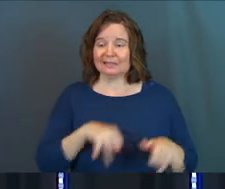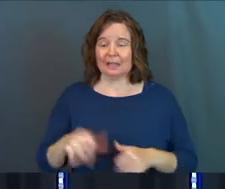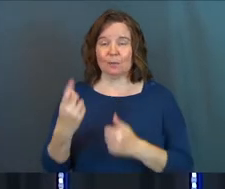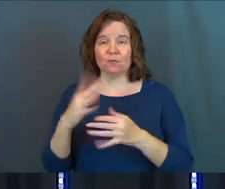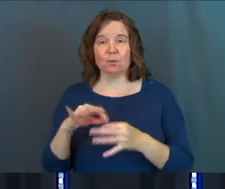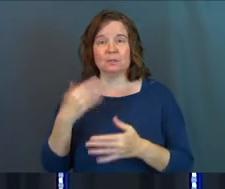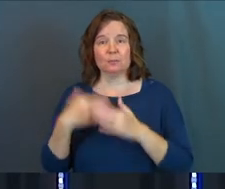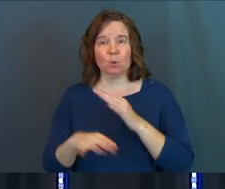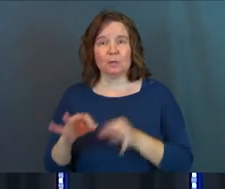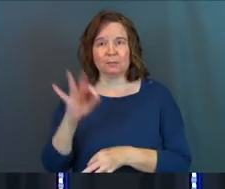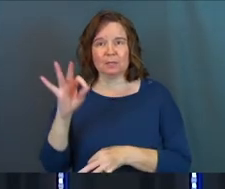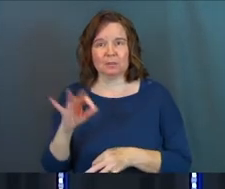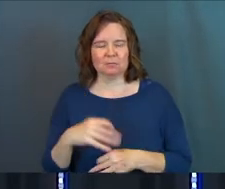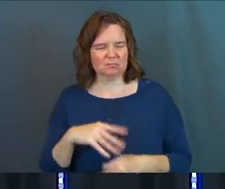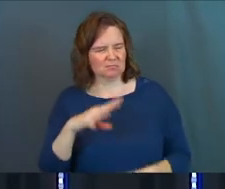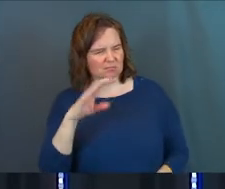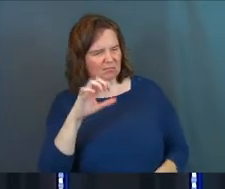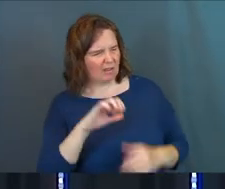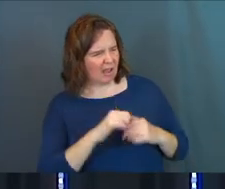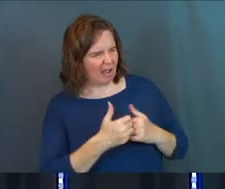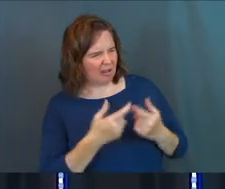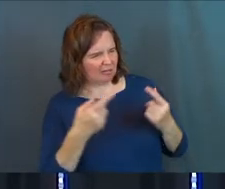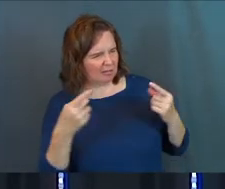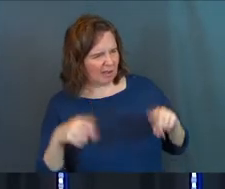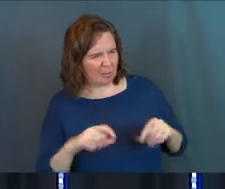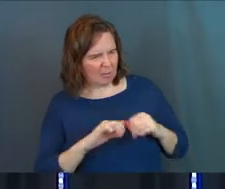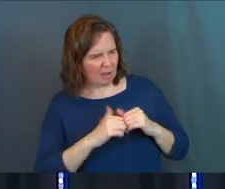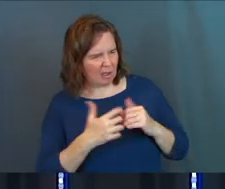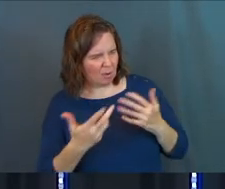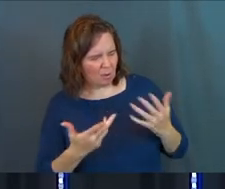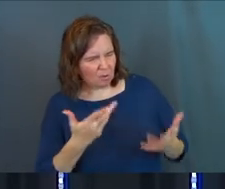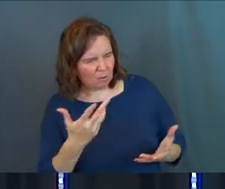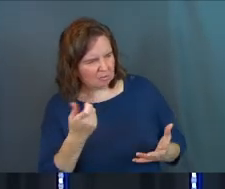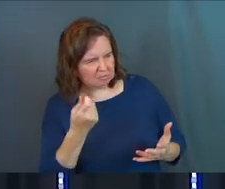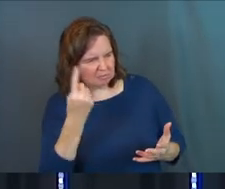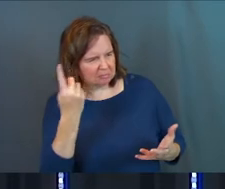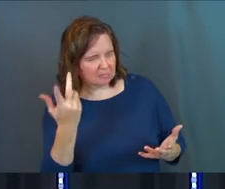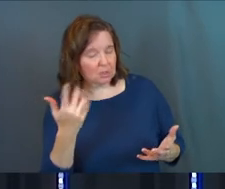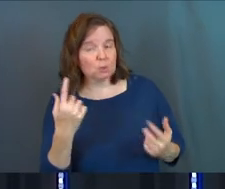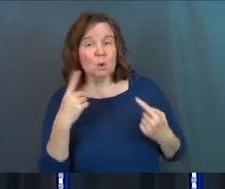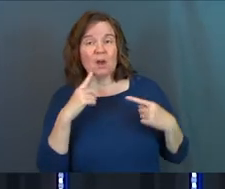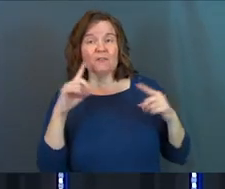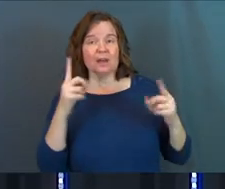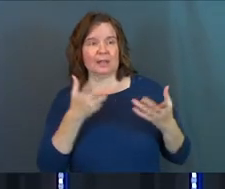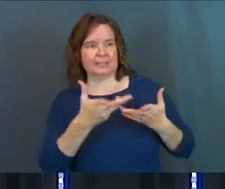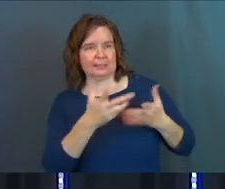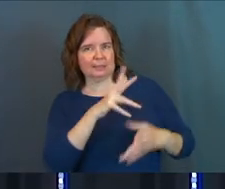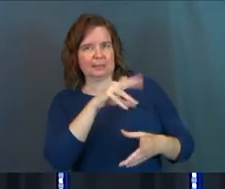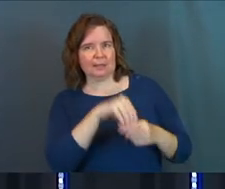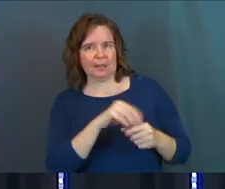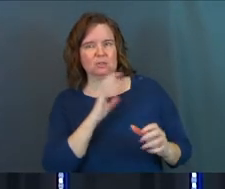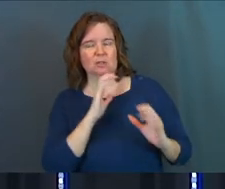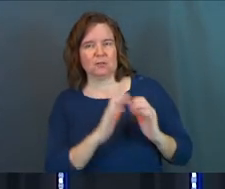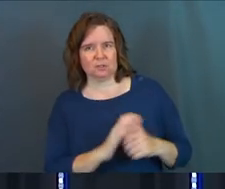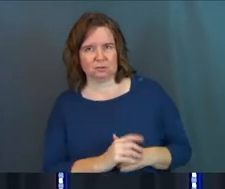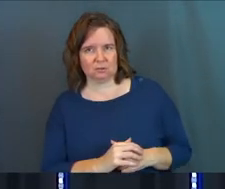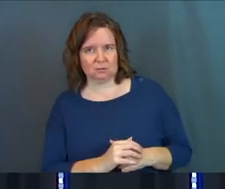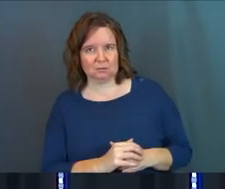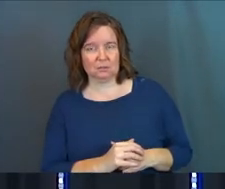the spirit. How can this be? Nicodemus asked. How can this be? So he's finally engaged in the conversation.